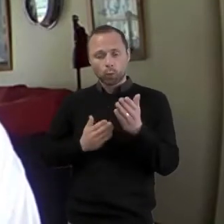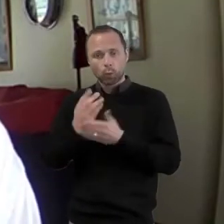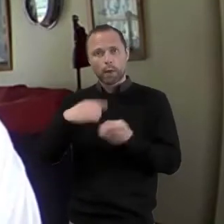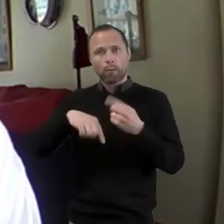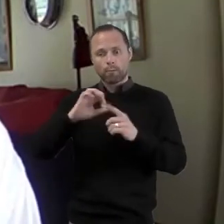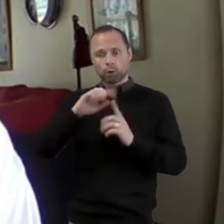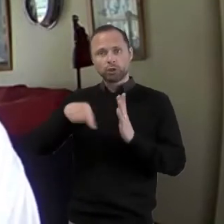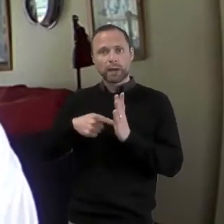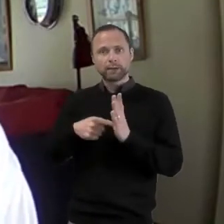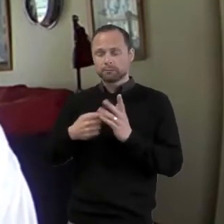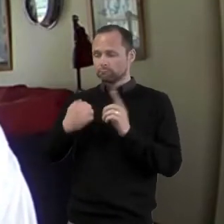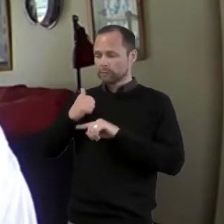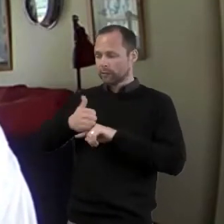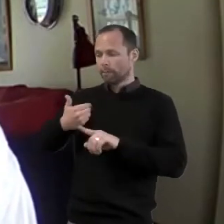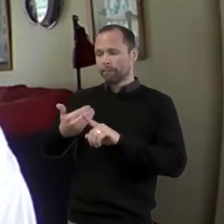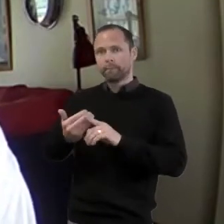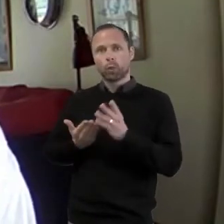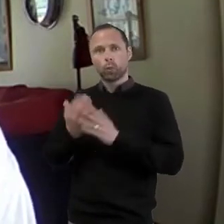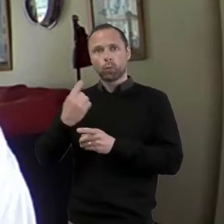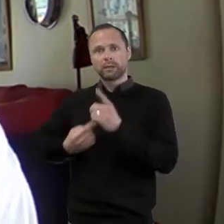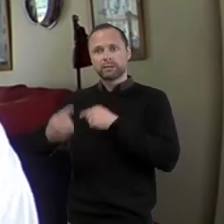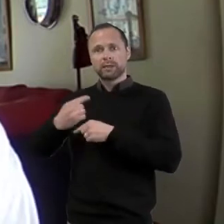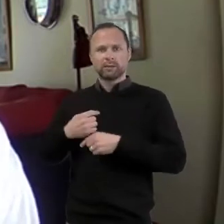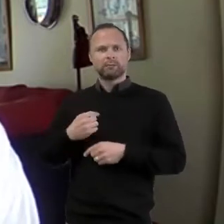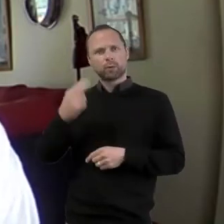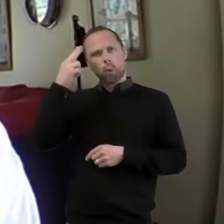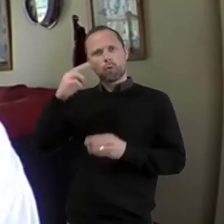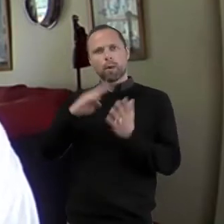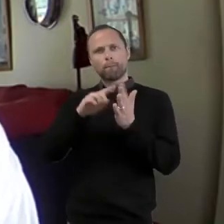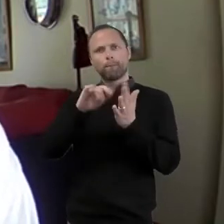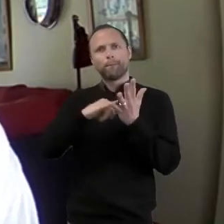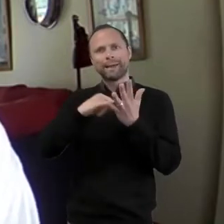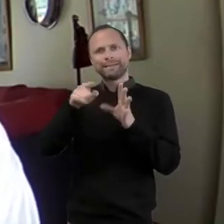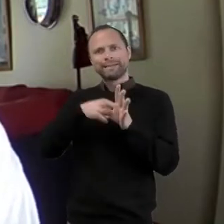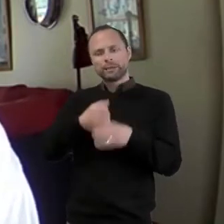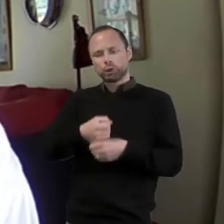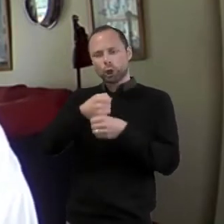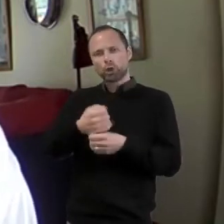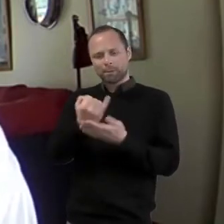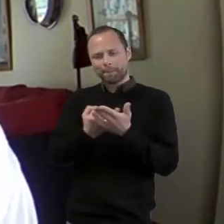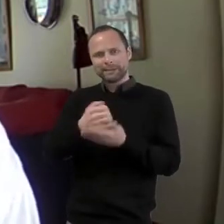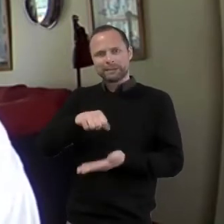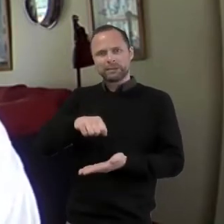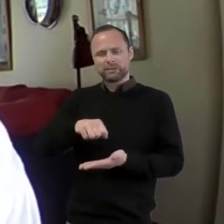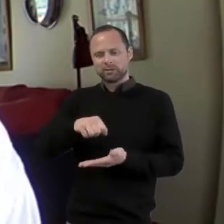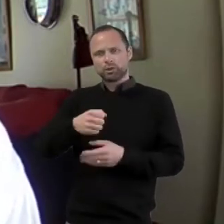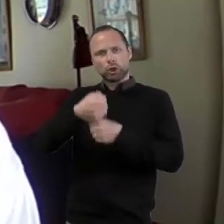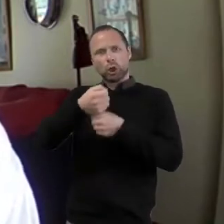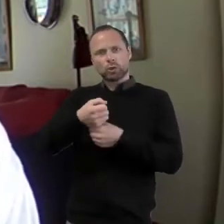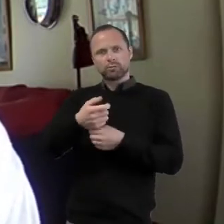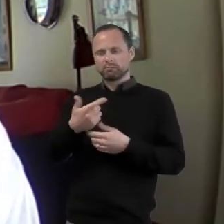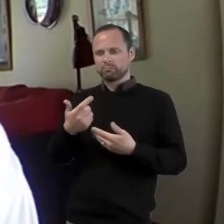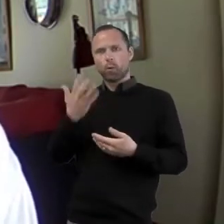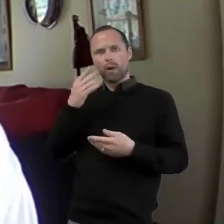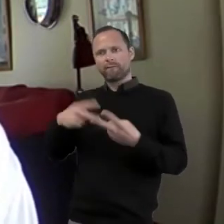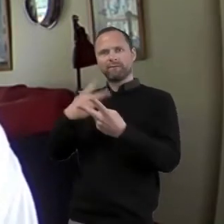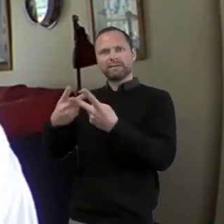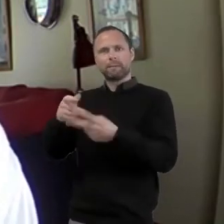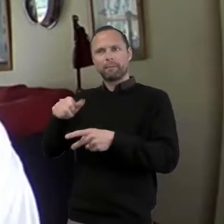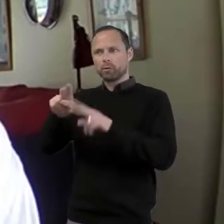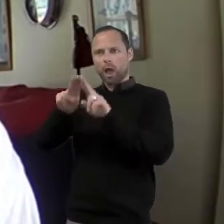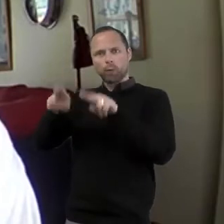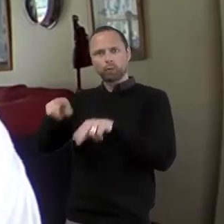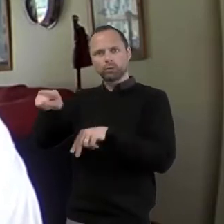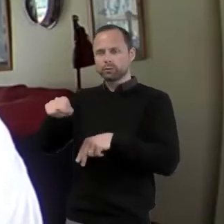For me, creating Messy Church in a bag was one blessing that I was able to share. And it helped me to meet